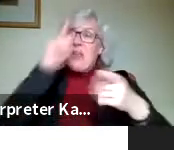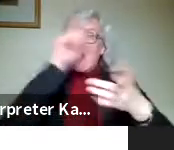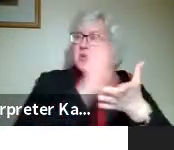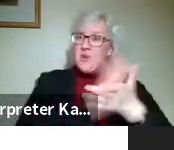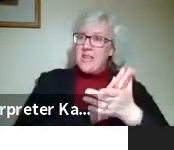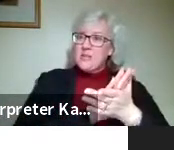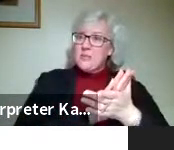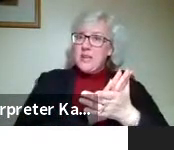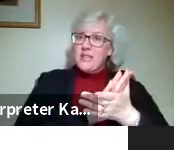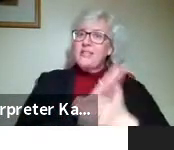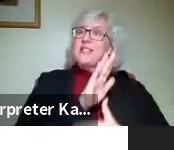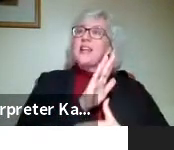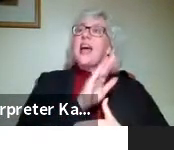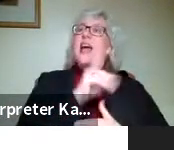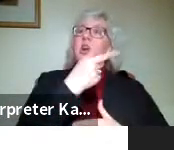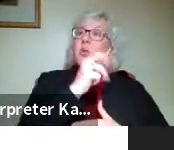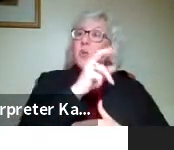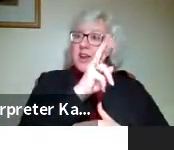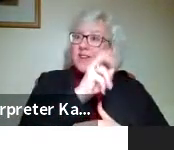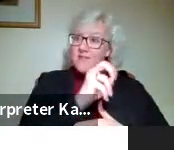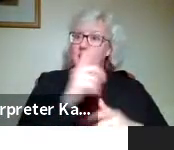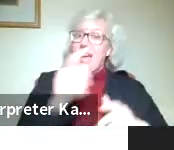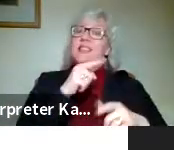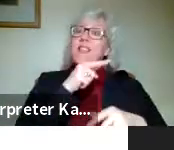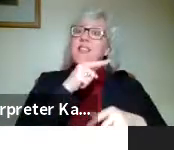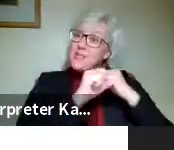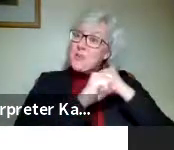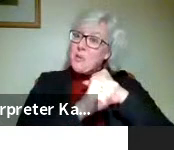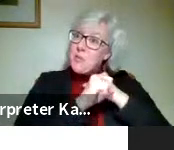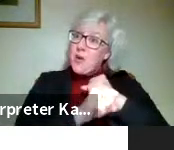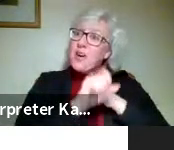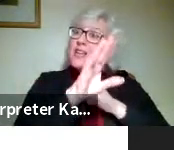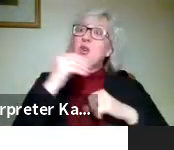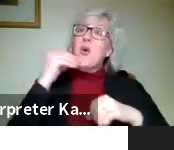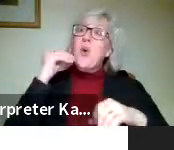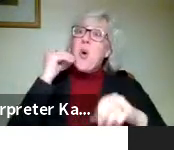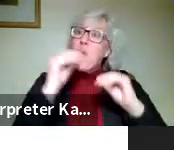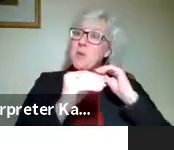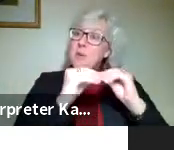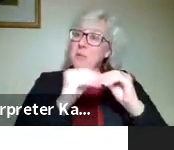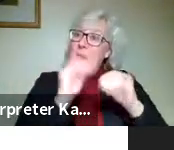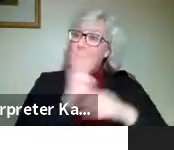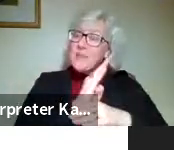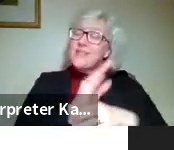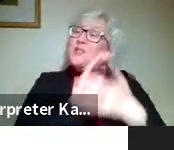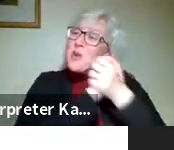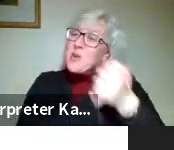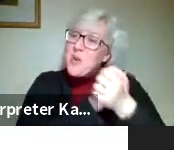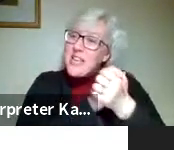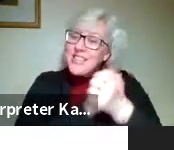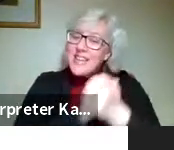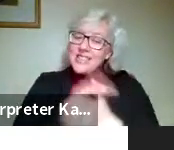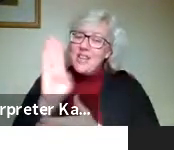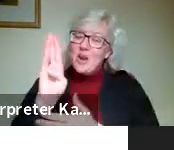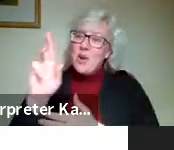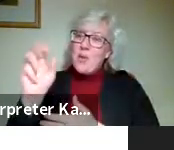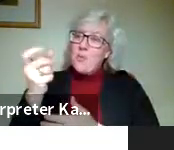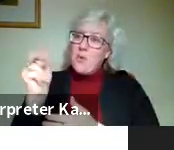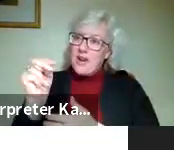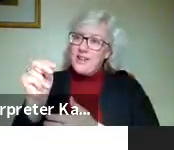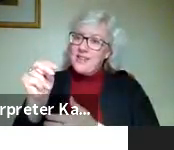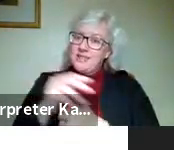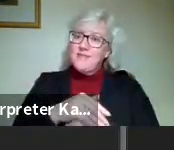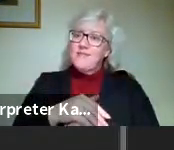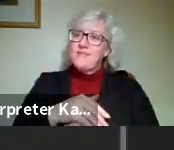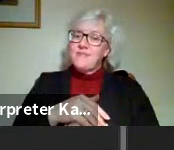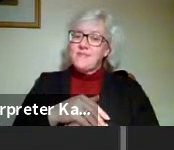Ben Greed, has this logo now to promote his home repair business. Congratulations, Brennan Dedrick on Hickory Home